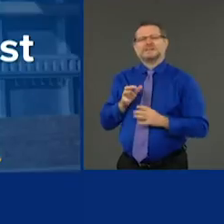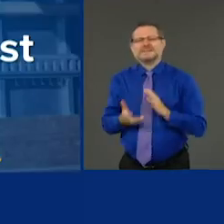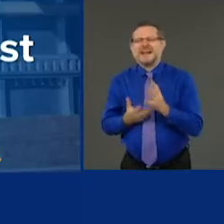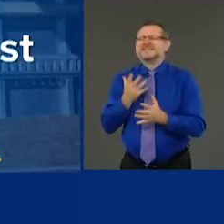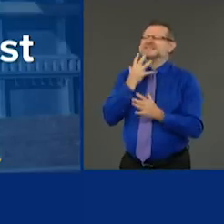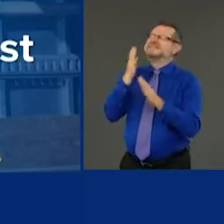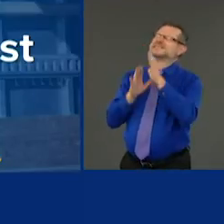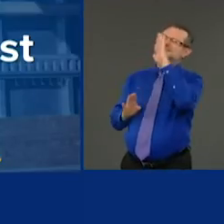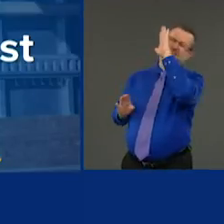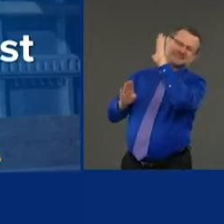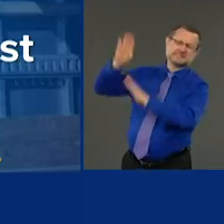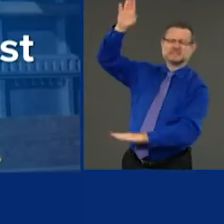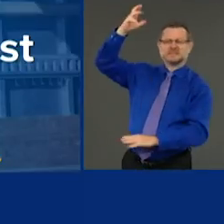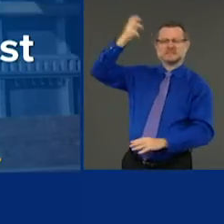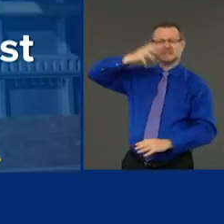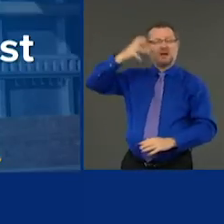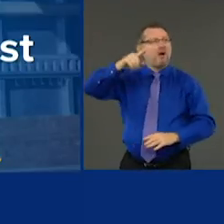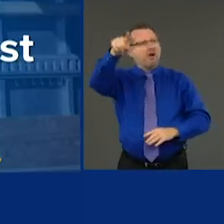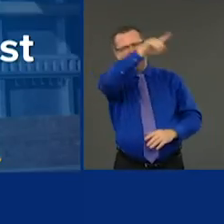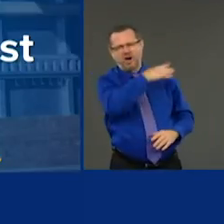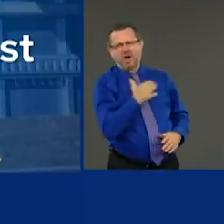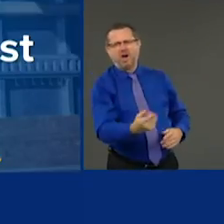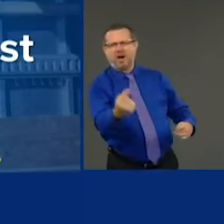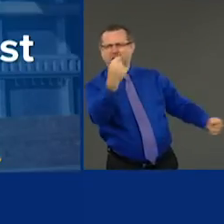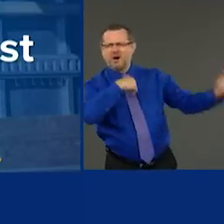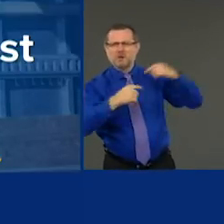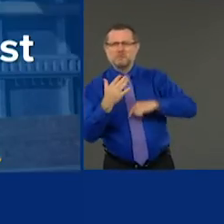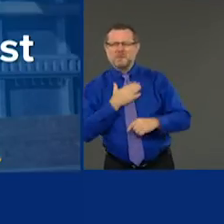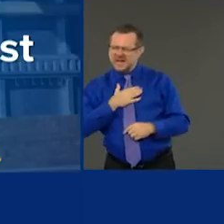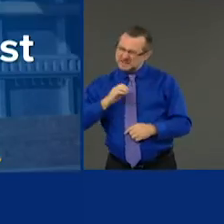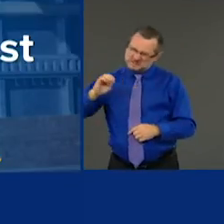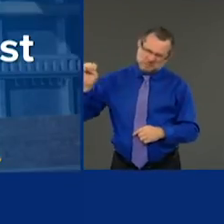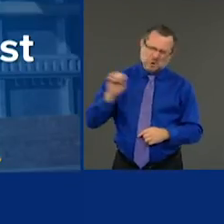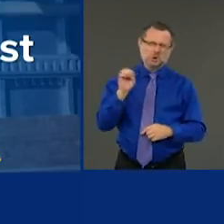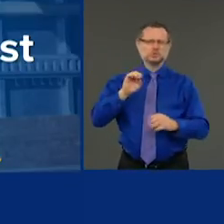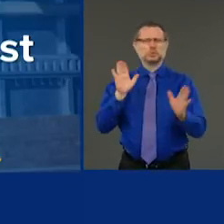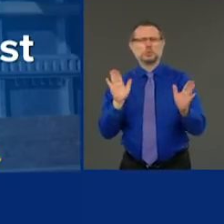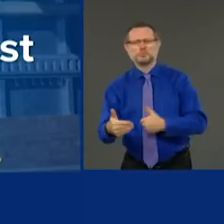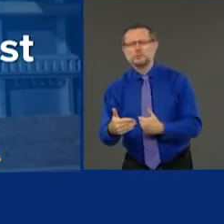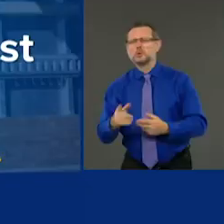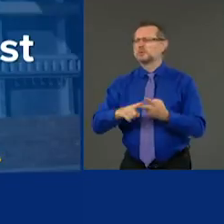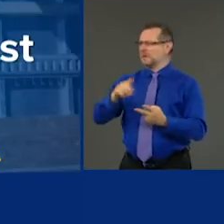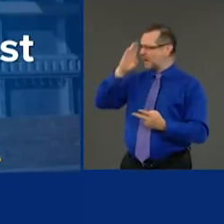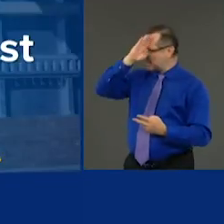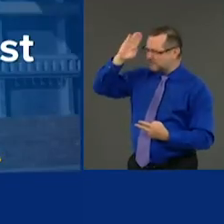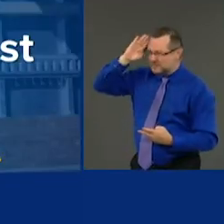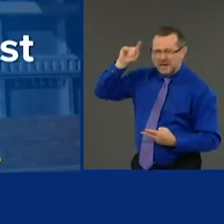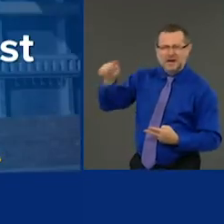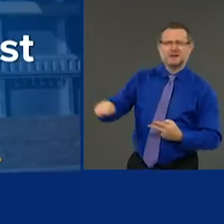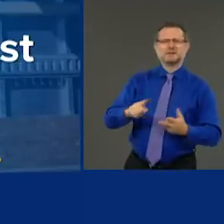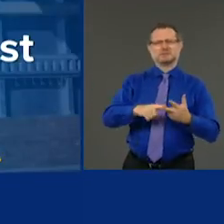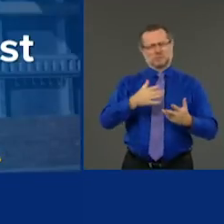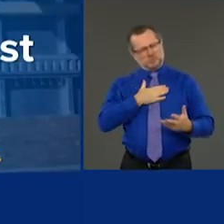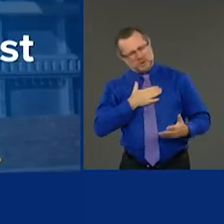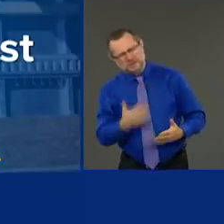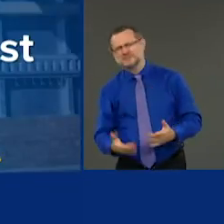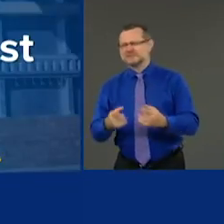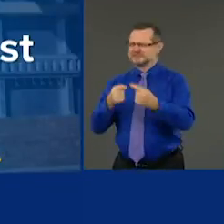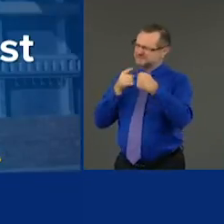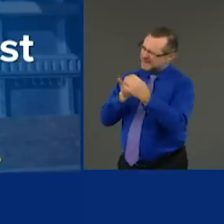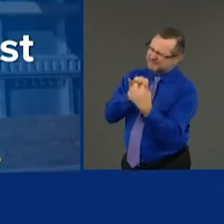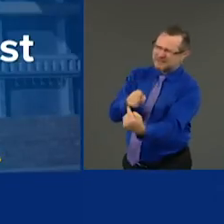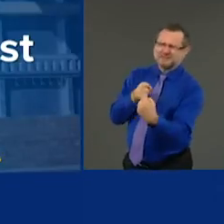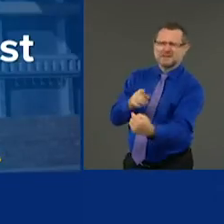emergency rooms, come into our hospitals to fight this dreaded disease, 30